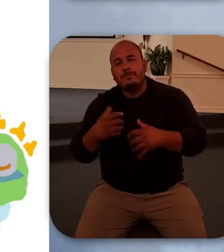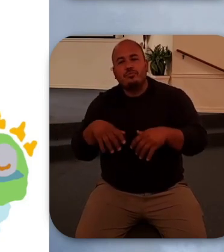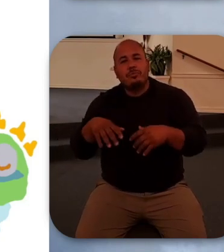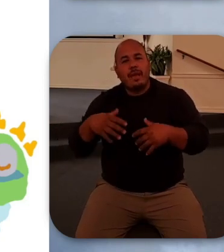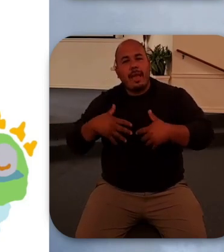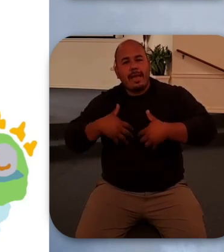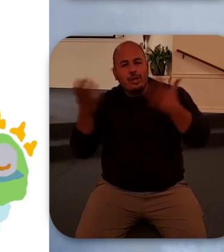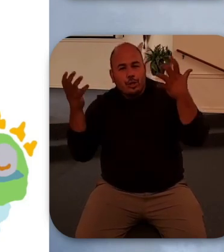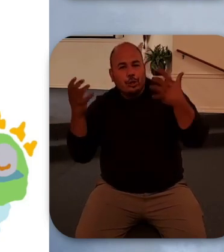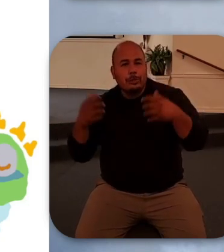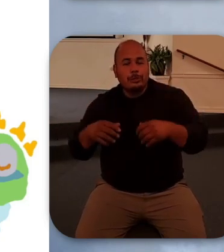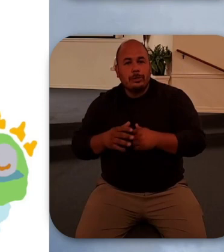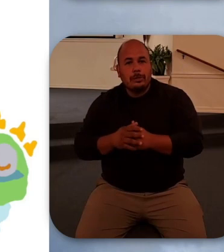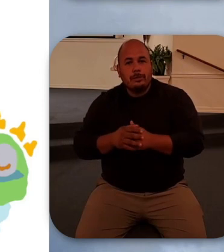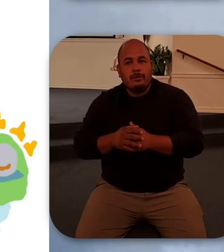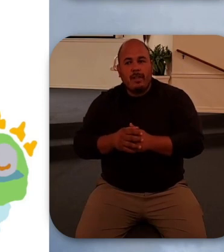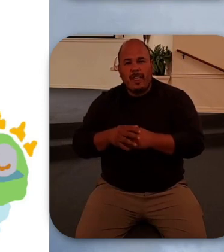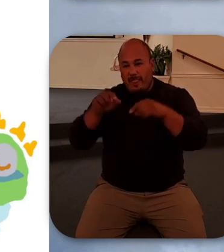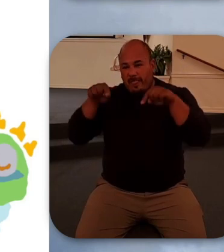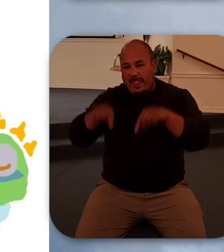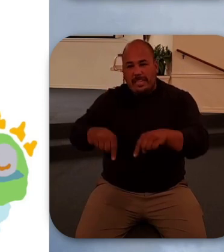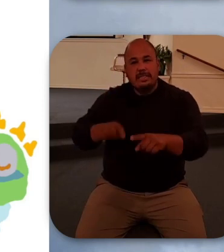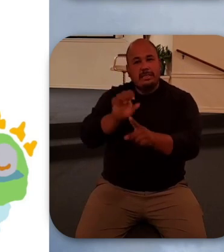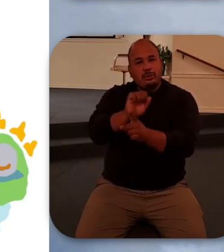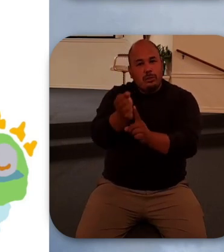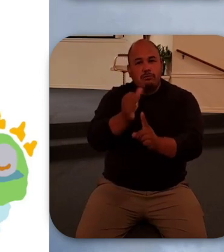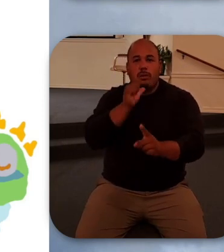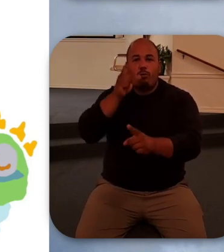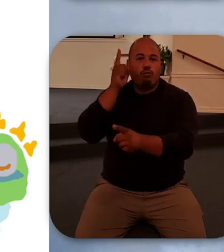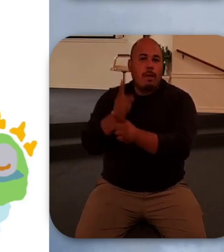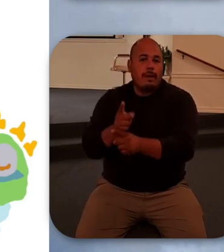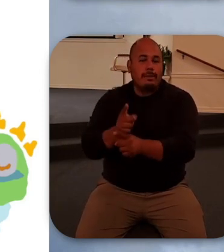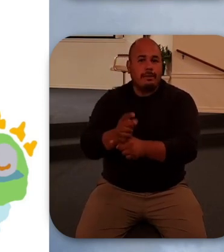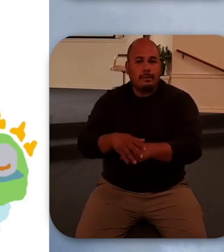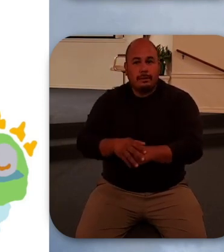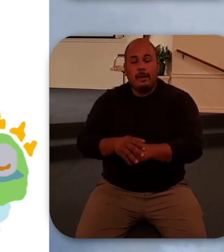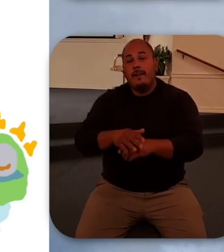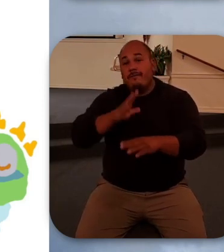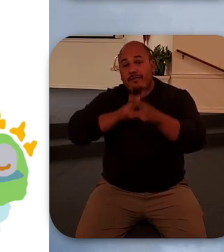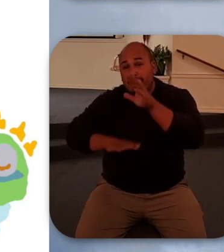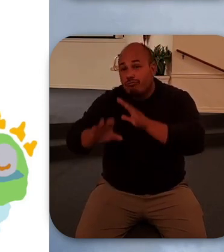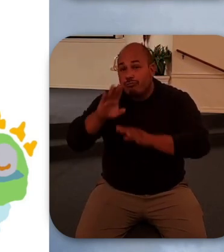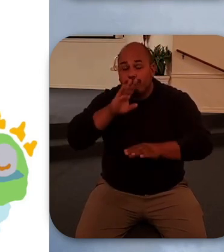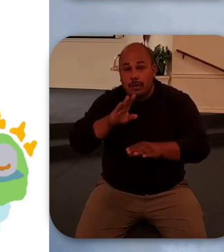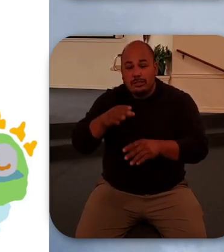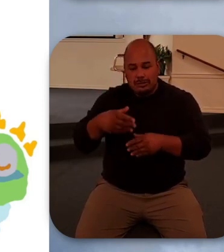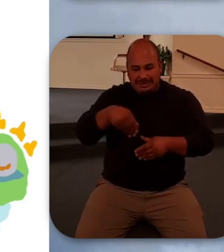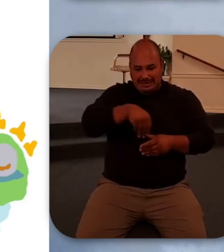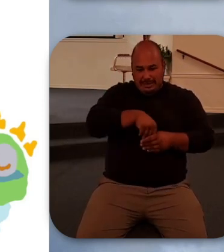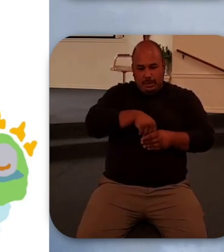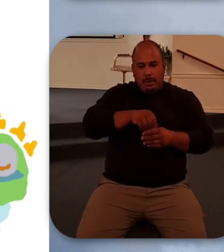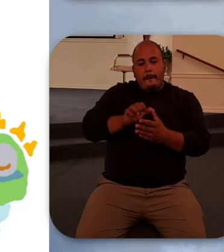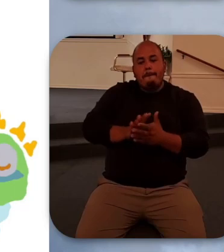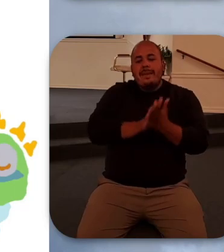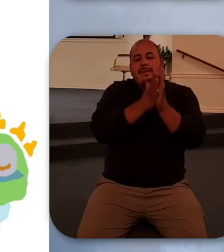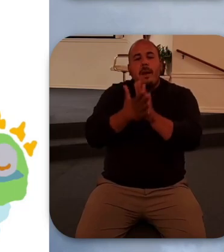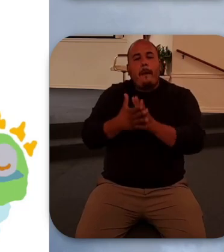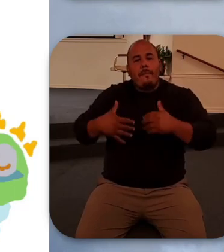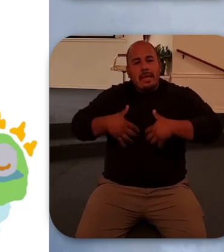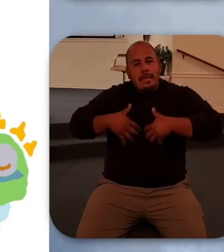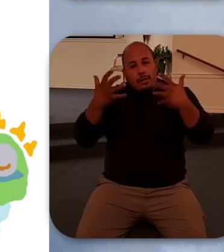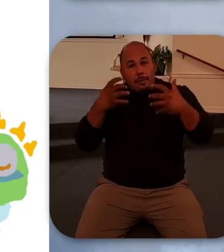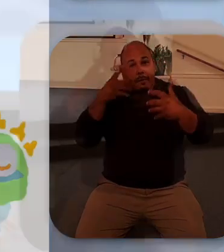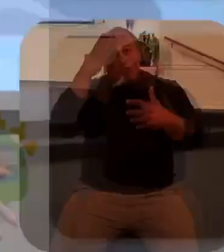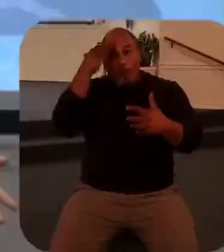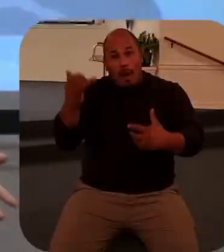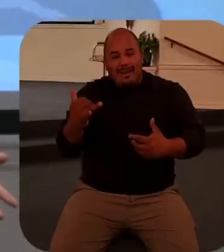that feeling that this situation isn't right and that frustration inside us turns into anger because things are not the way they're